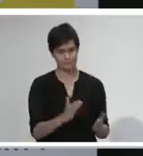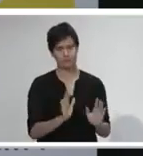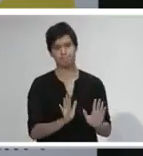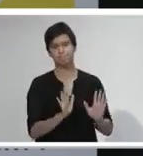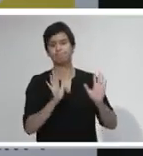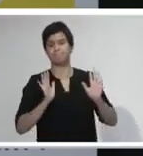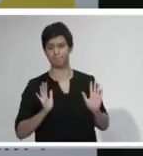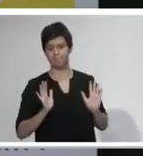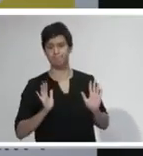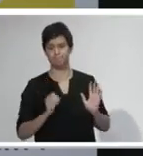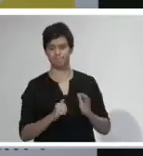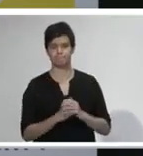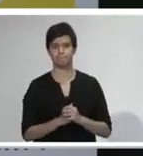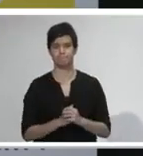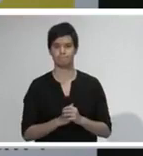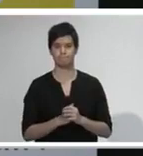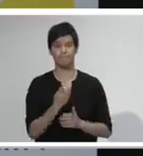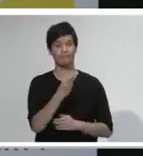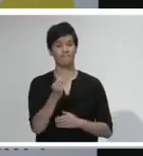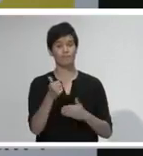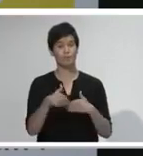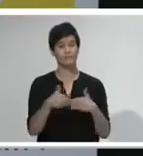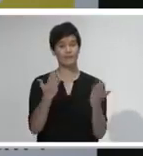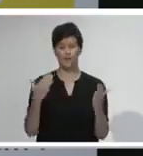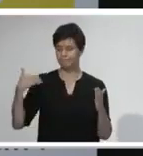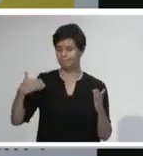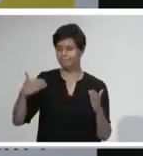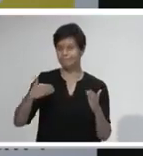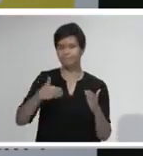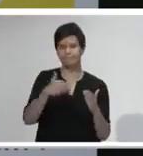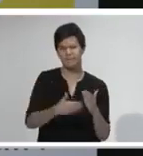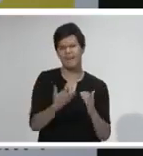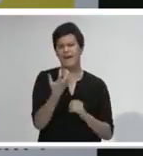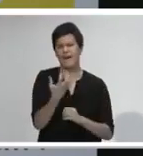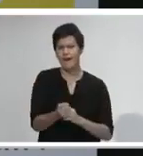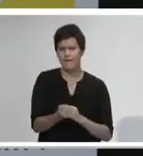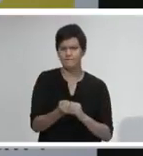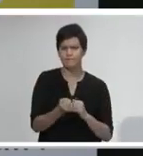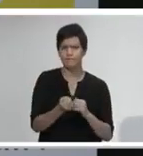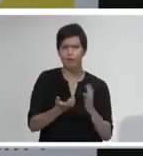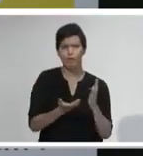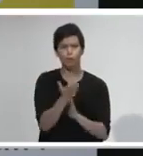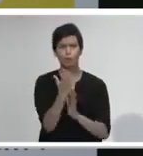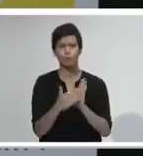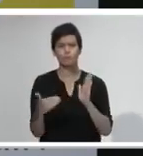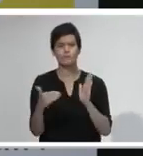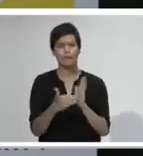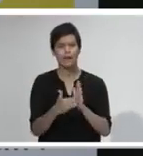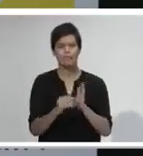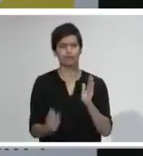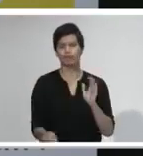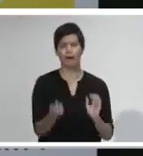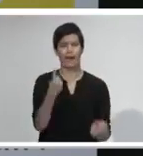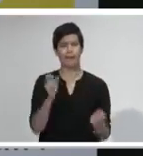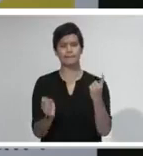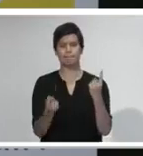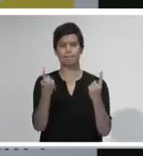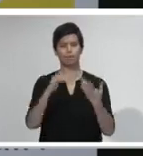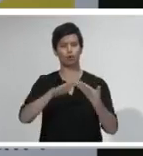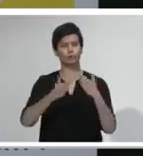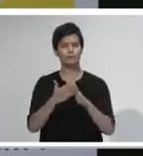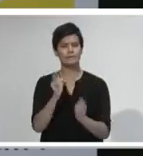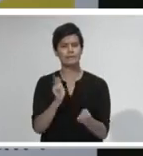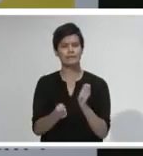Over the last few days, there have been specific efforts in a range of places around the country to do wider community testing